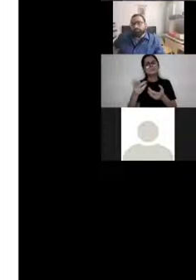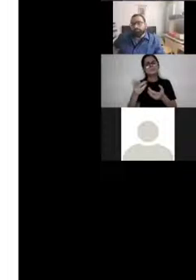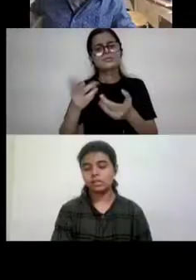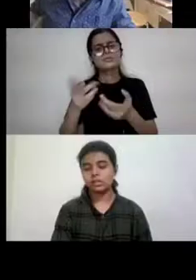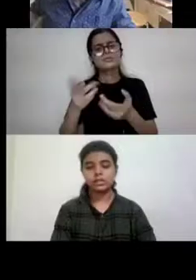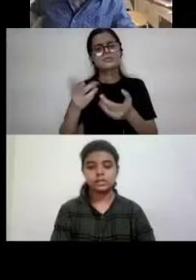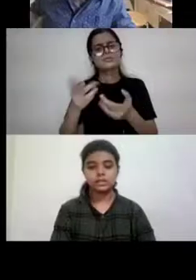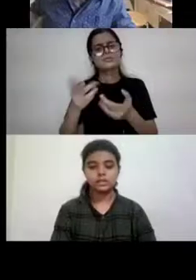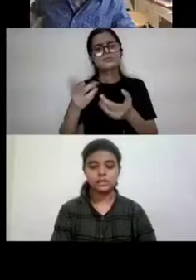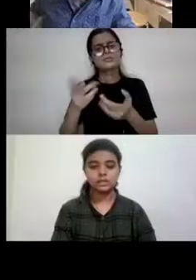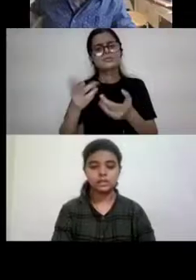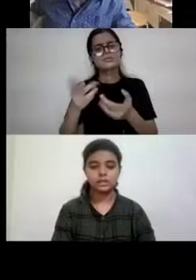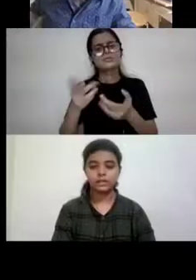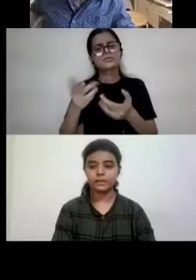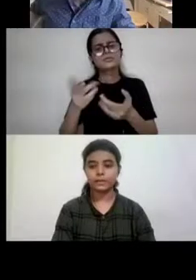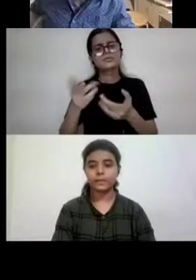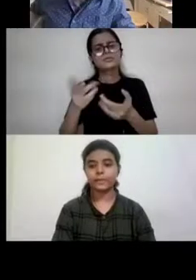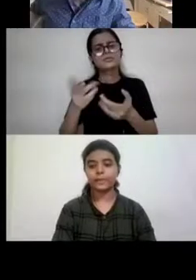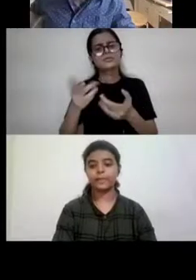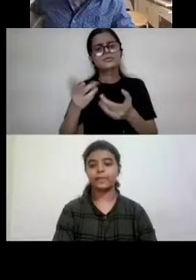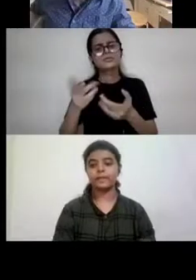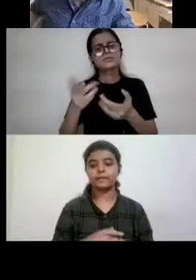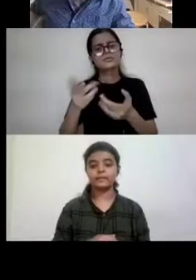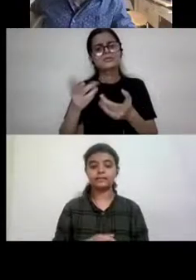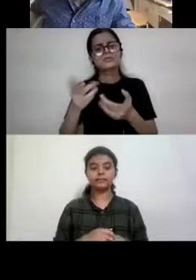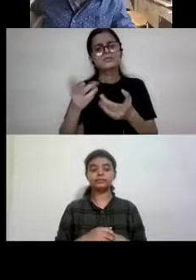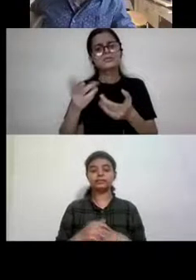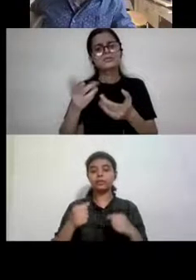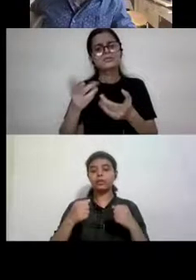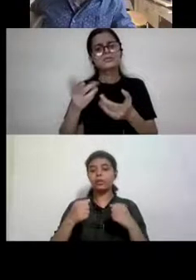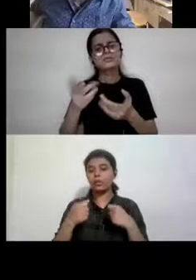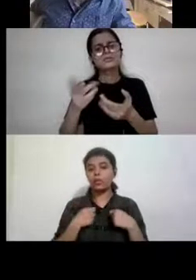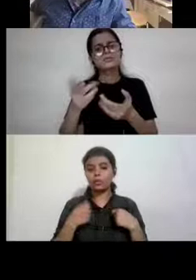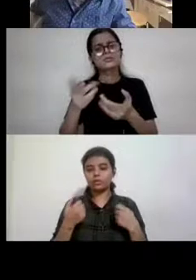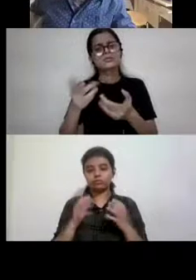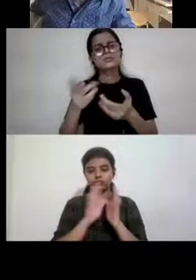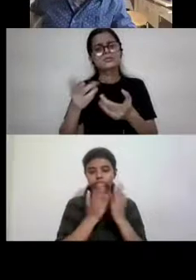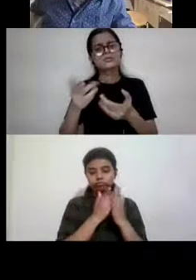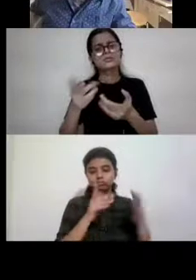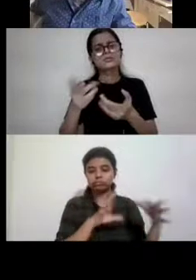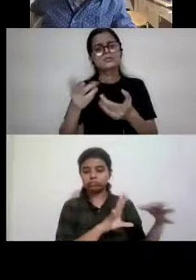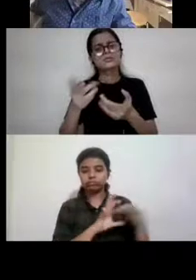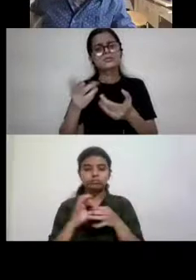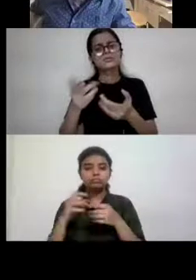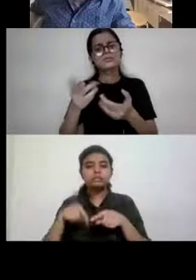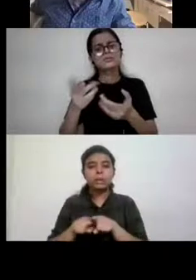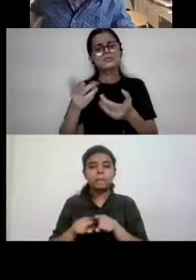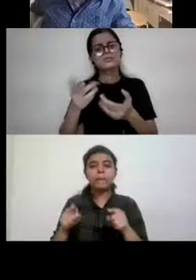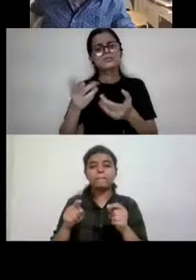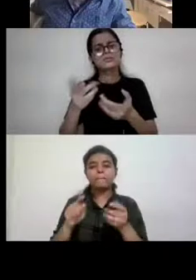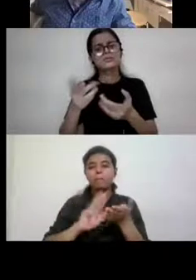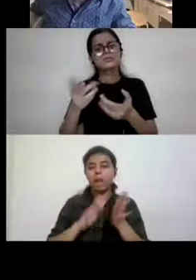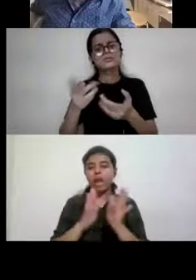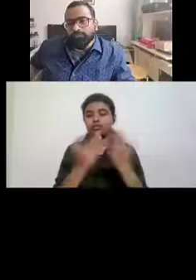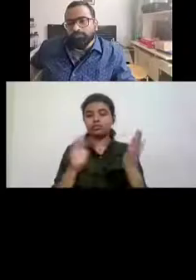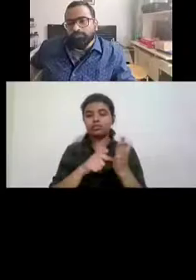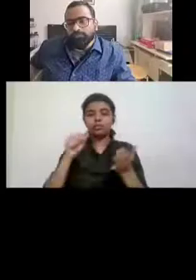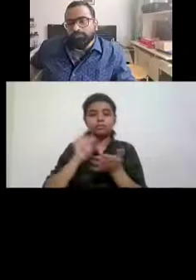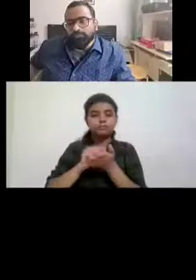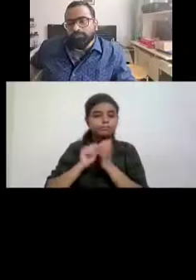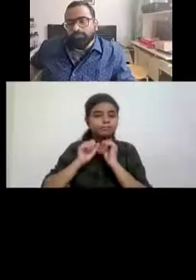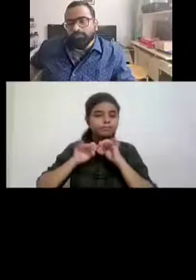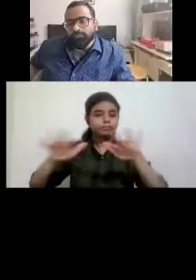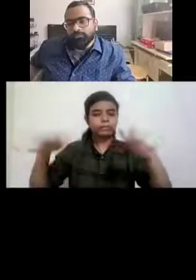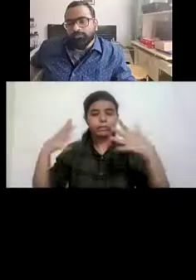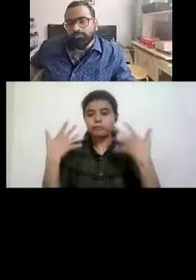was called, um, enforcing normalcy. But at the same time, I was part of this radical teacher magazine, and we published a lot